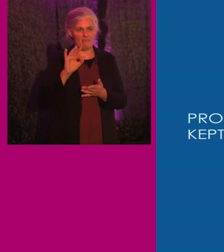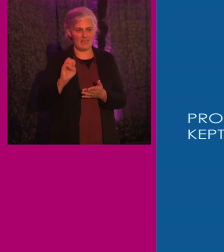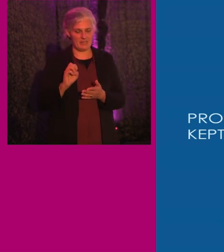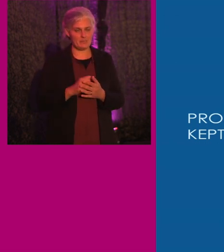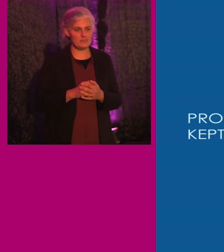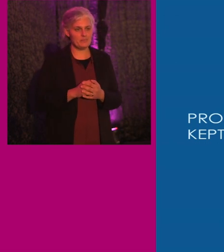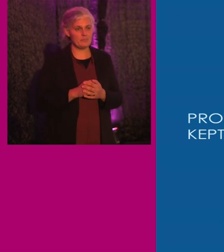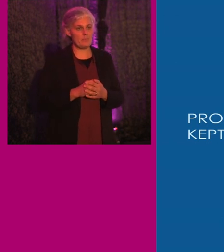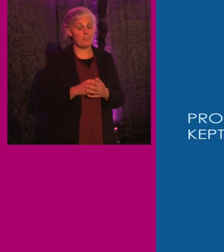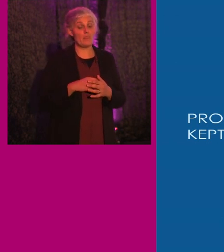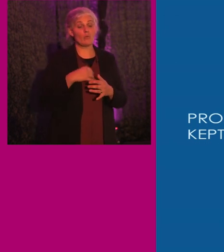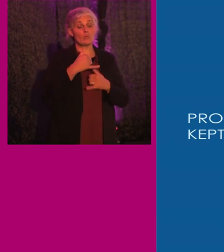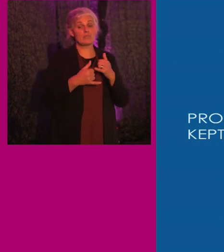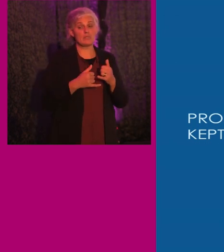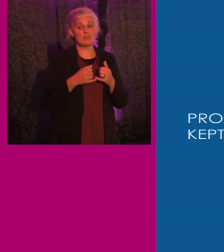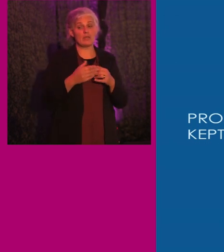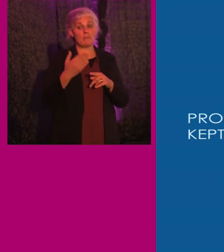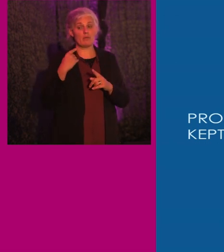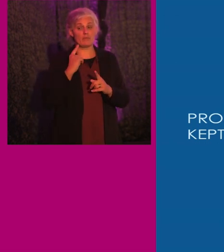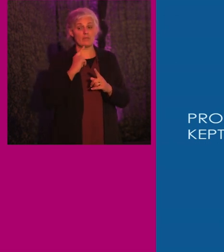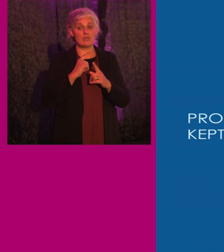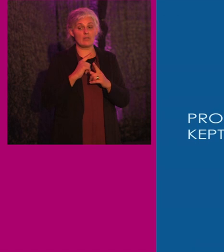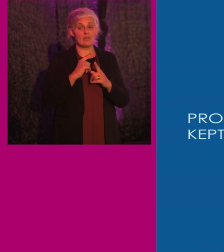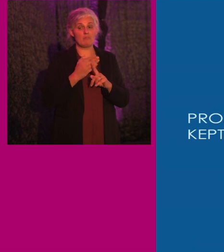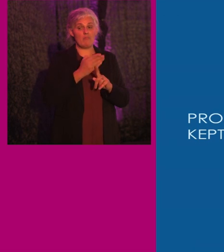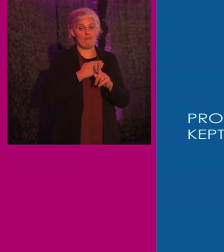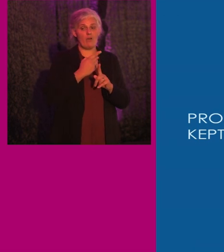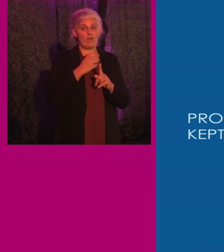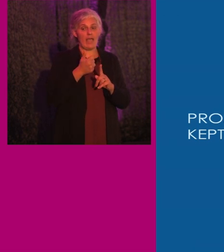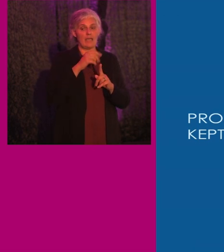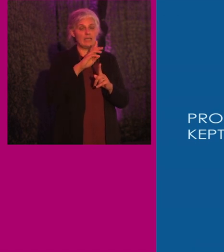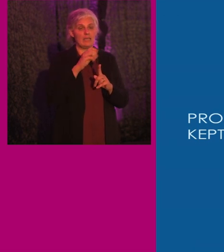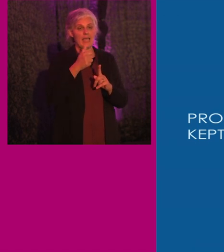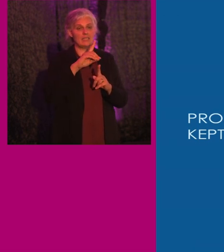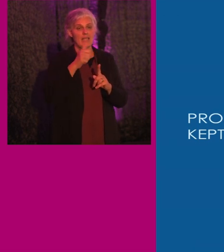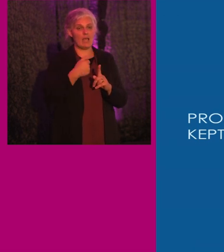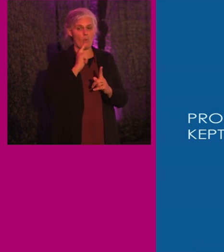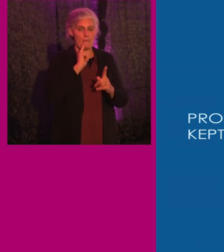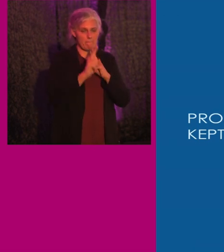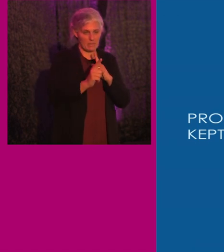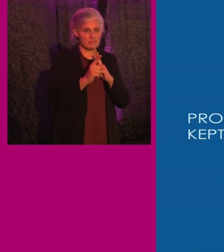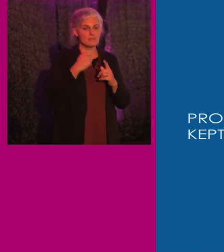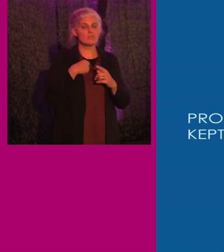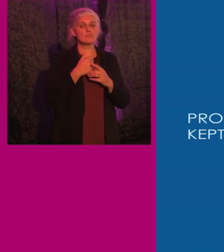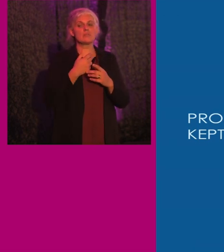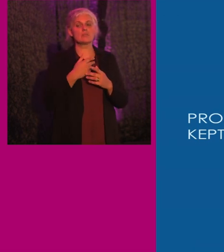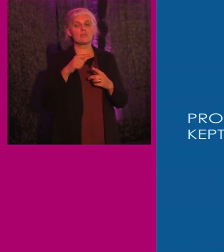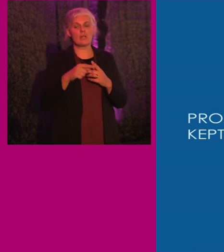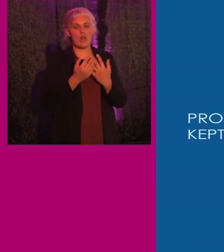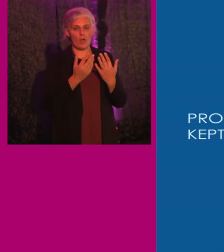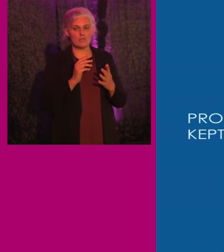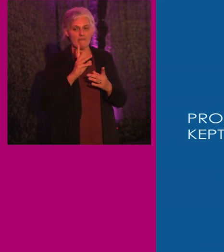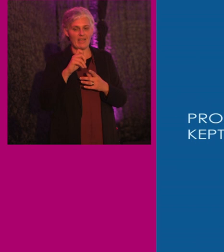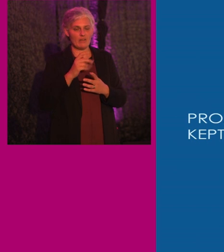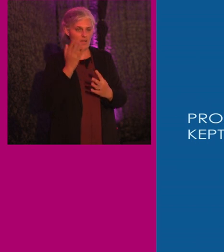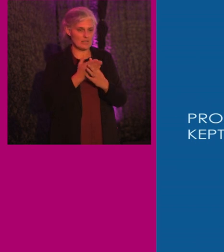In the year before the ADA was passed, 83% of rapid rail vehicles were accessible. Today,